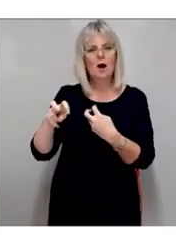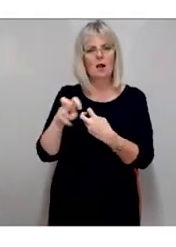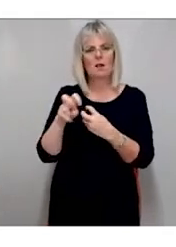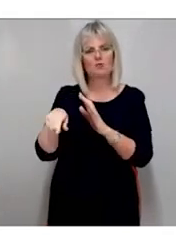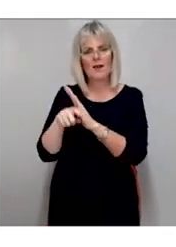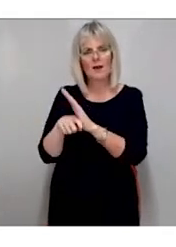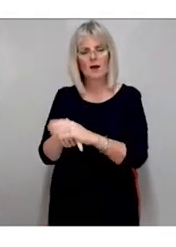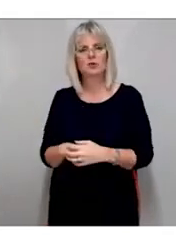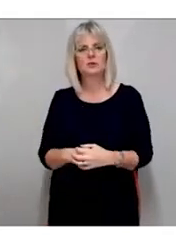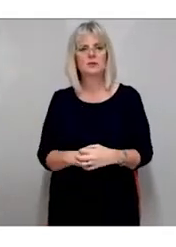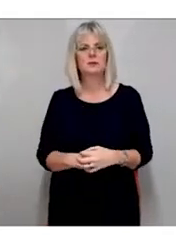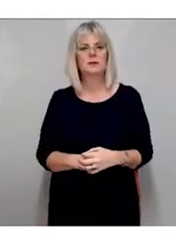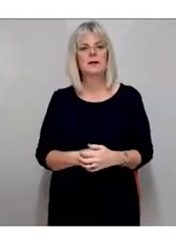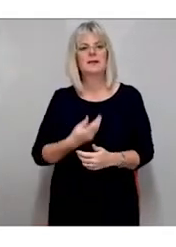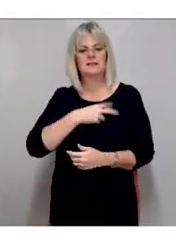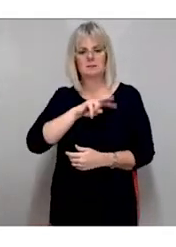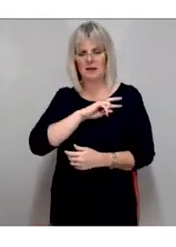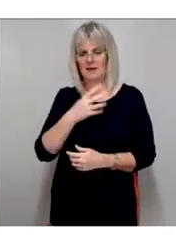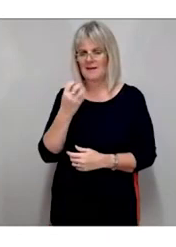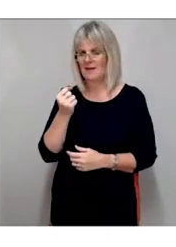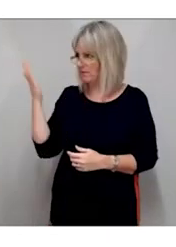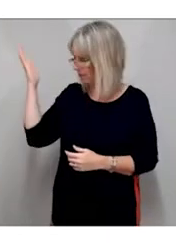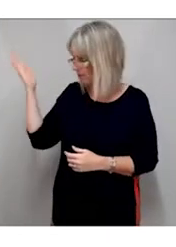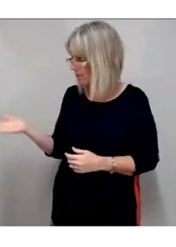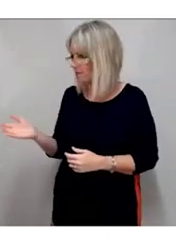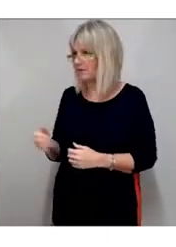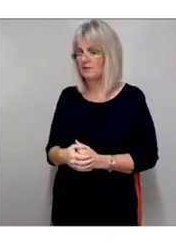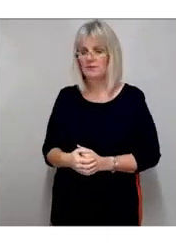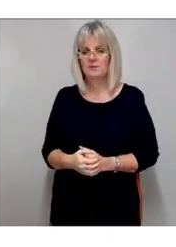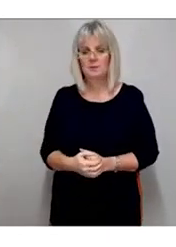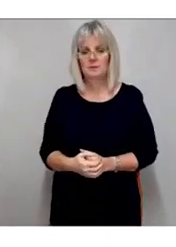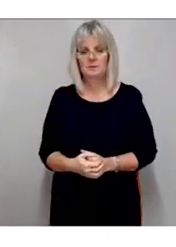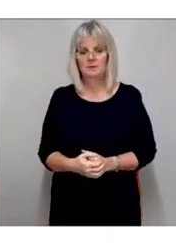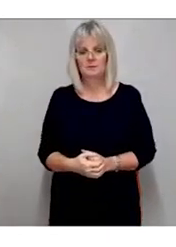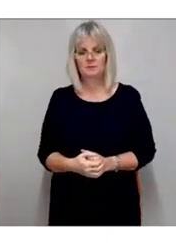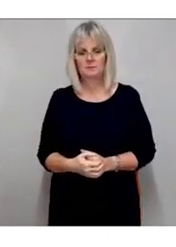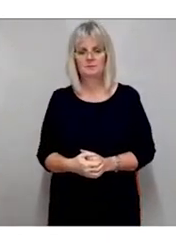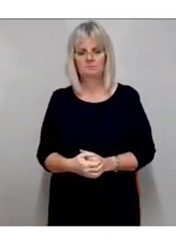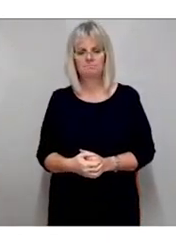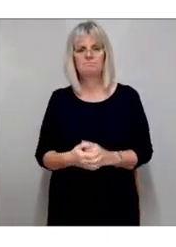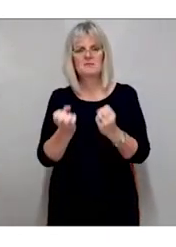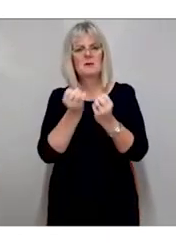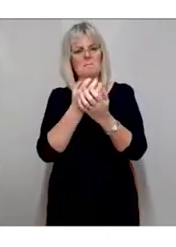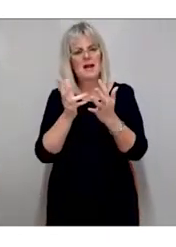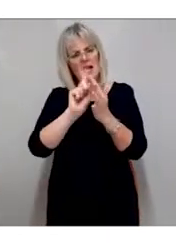rule decree 1112 of 2018, and many others around Europe.